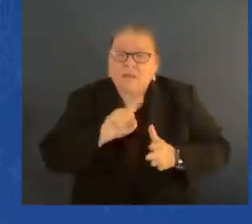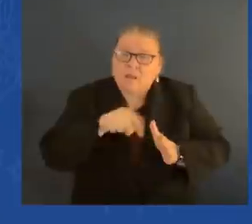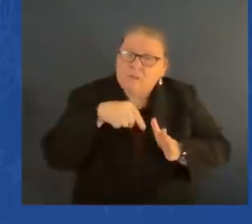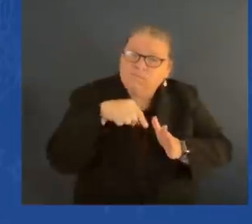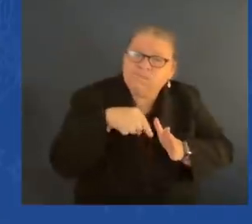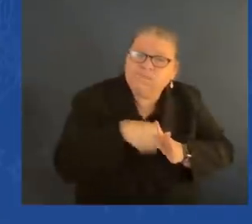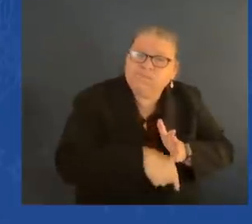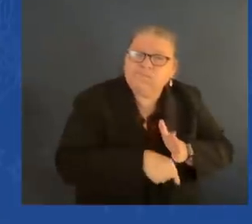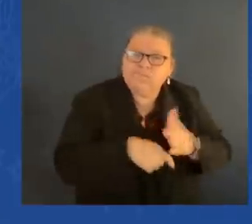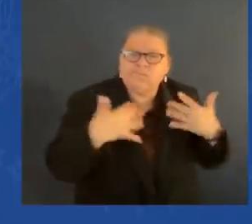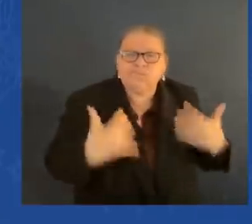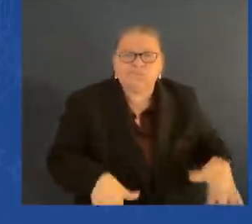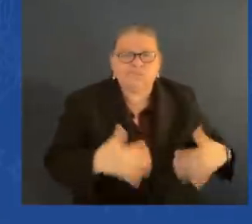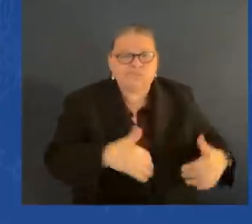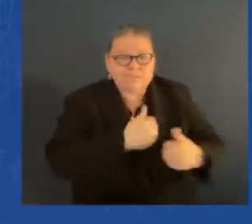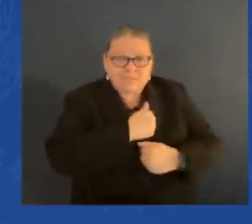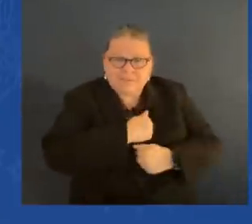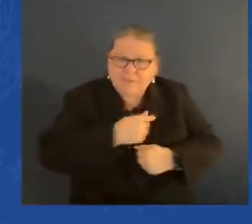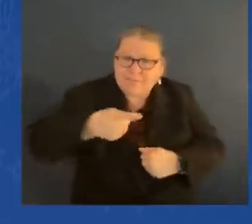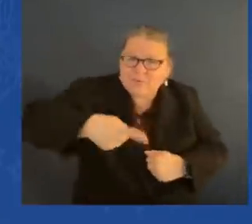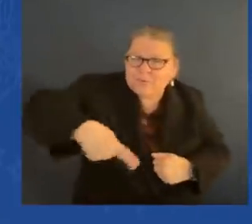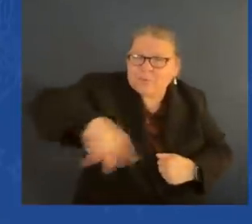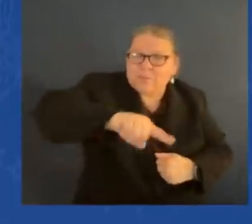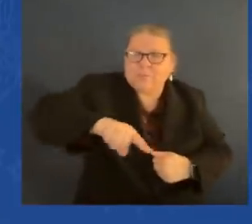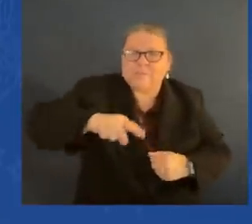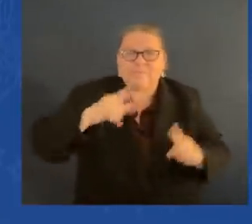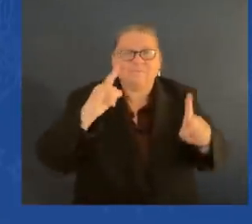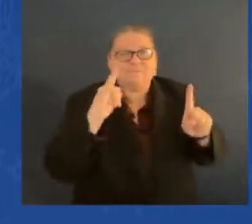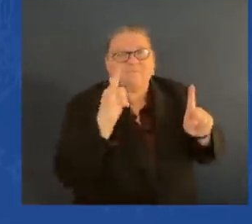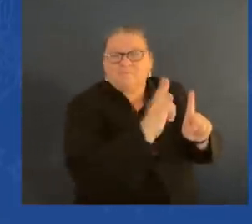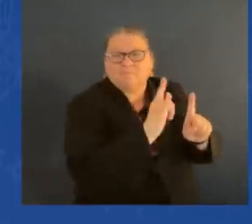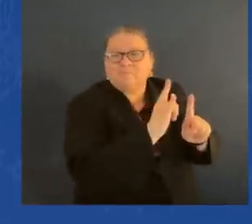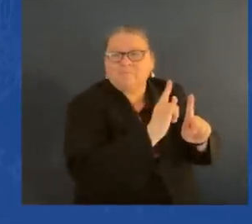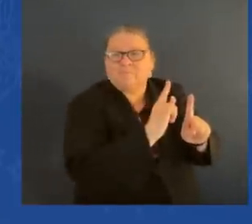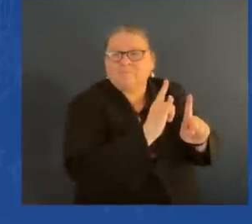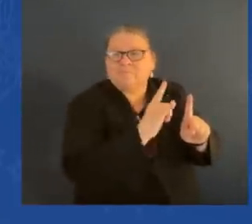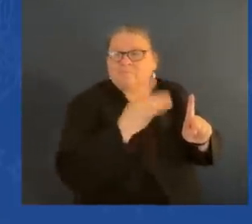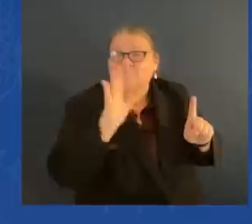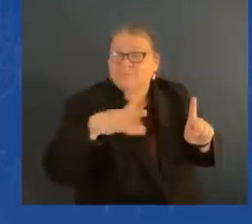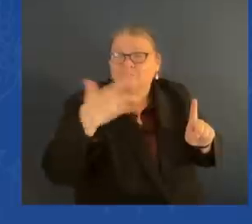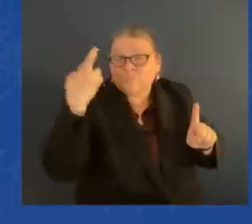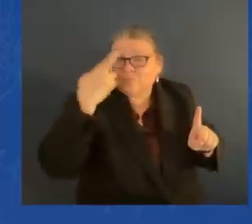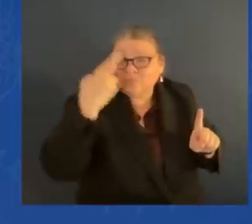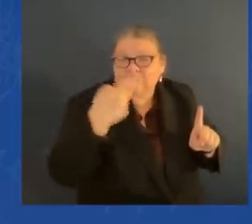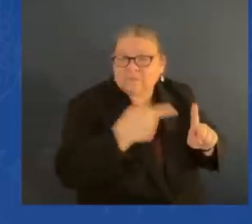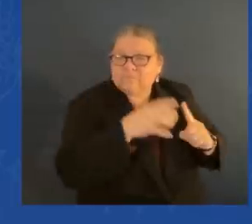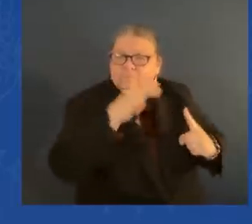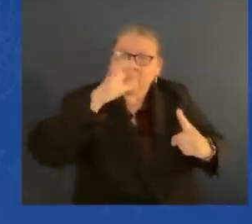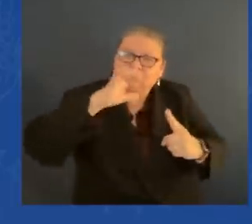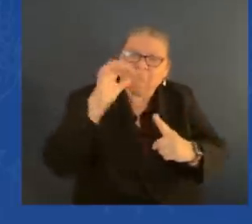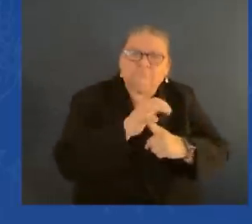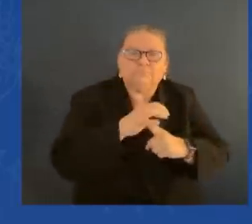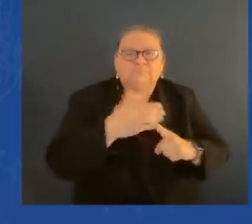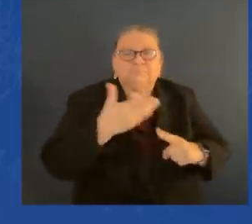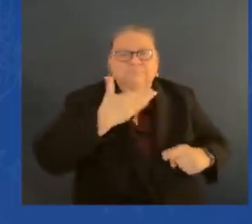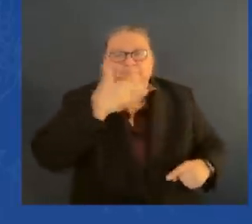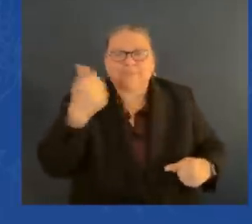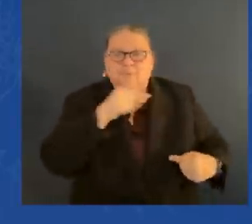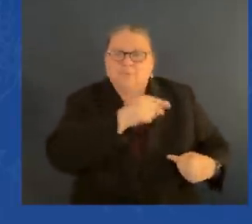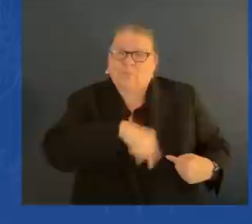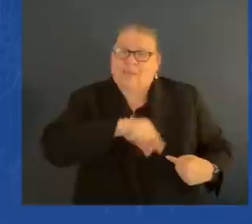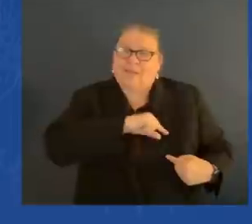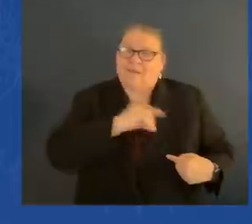was obvious, because Fritz reflected the very best qualities of this state, the warmth and